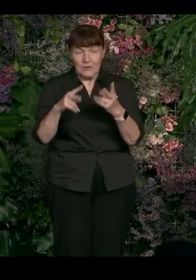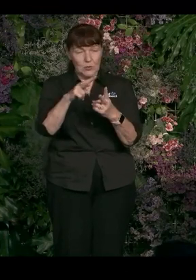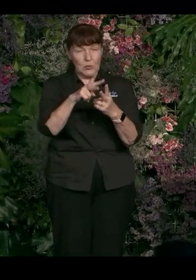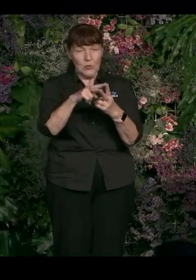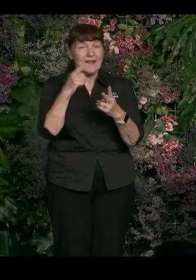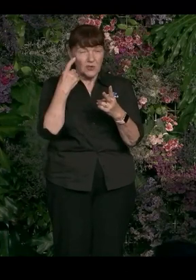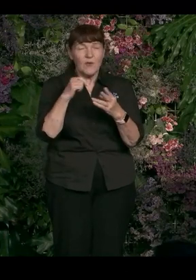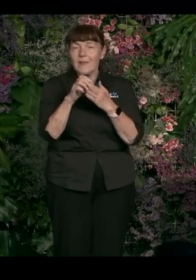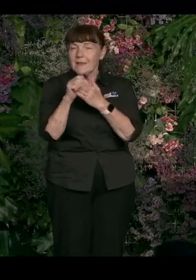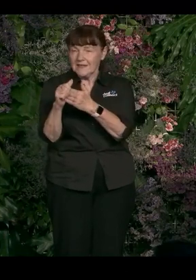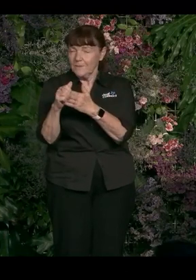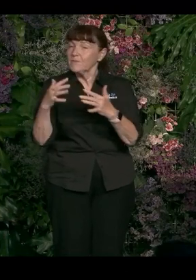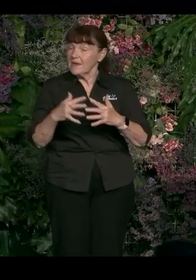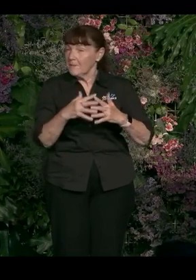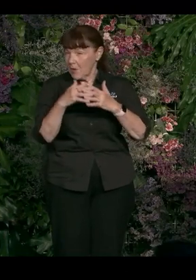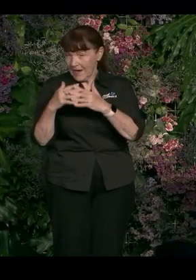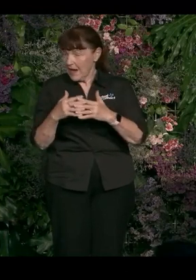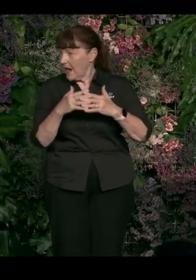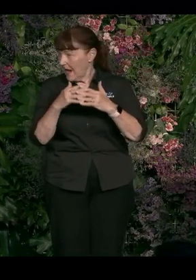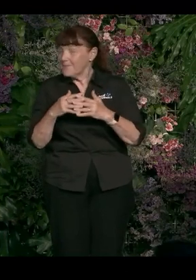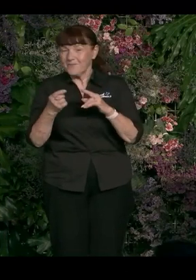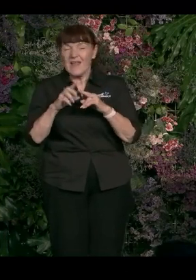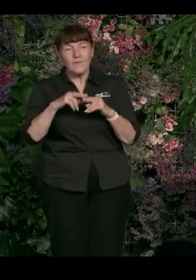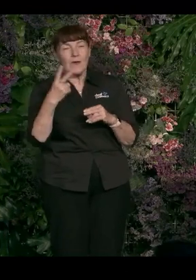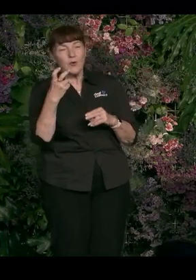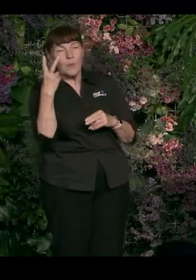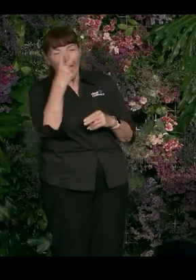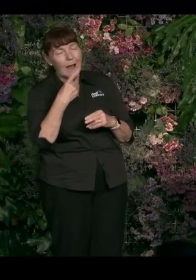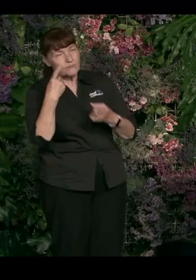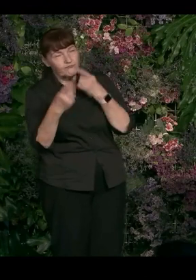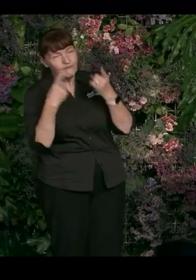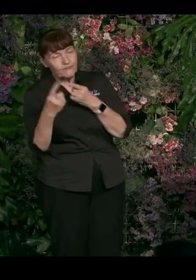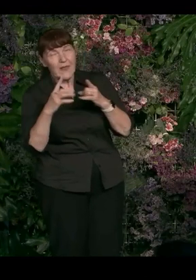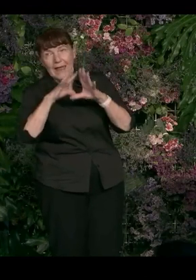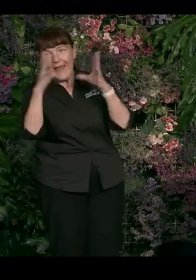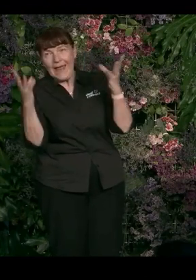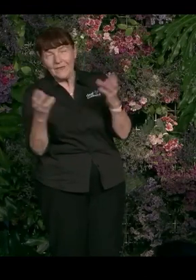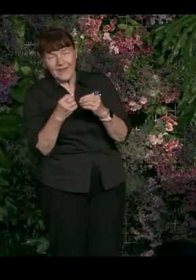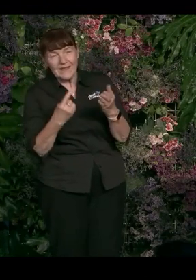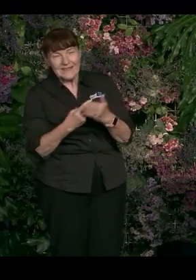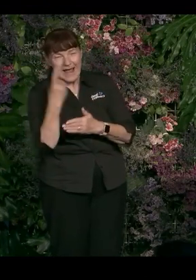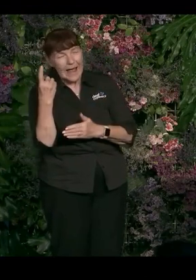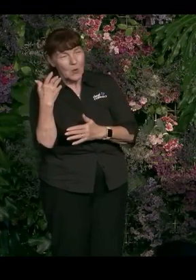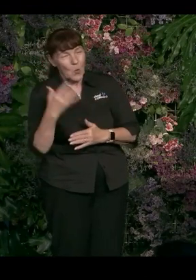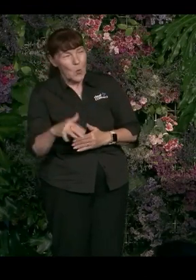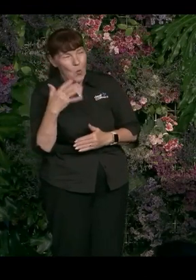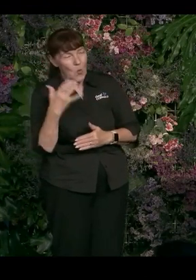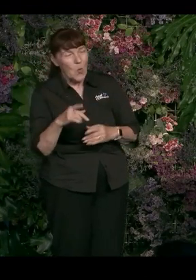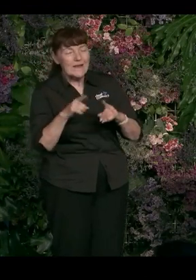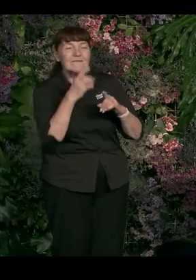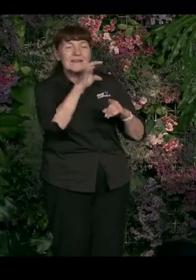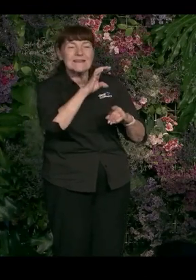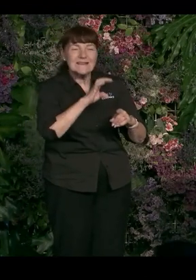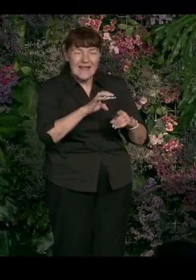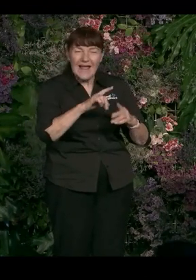try to do without leadership. So in the United States, for example, which if we had another two hours, I could tell you about all the bananas things that are happening like Arkansas passing an anti-drag bill,